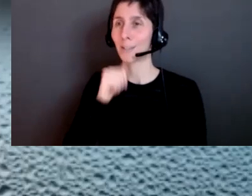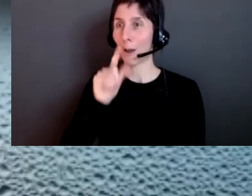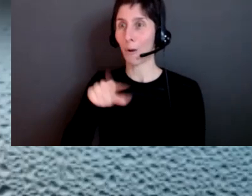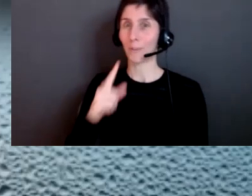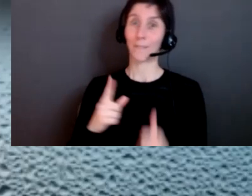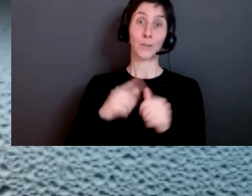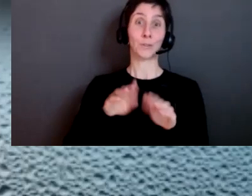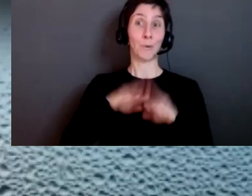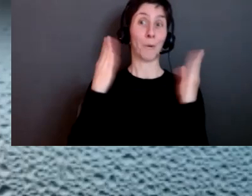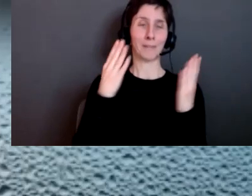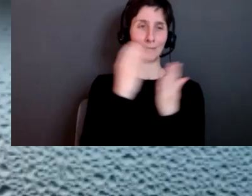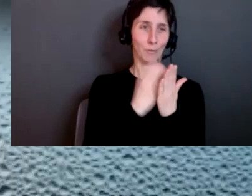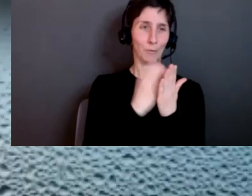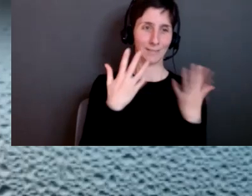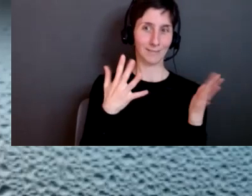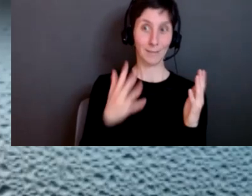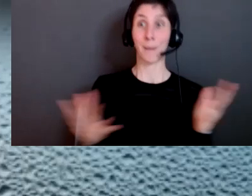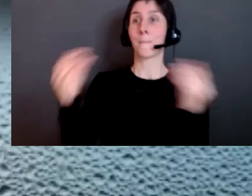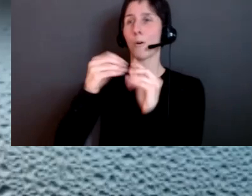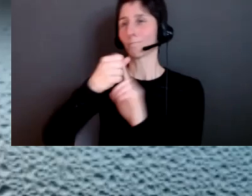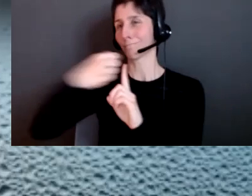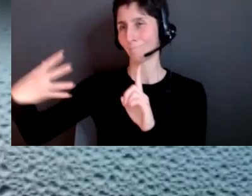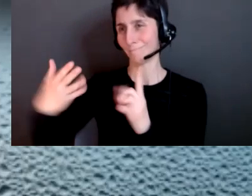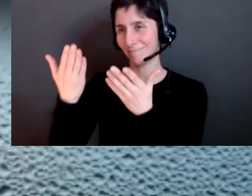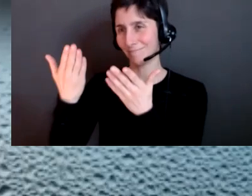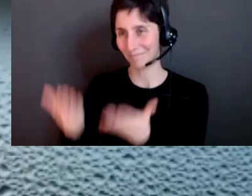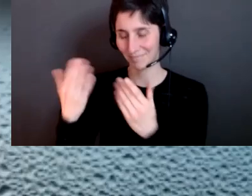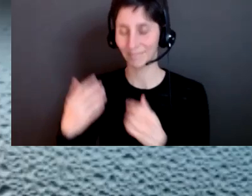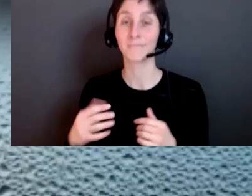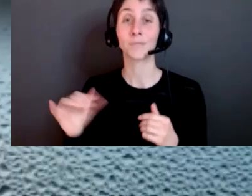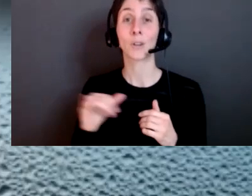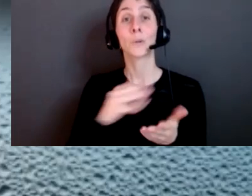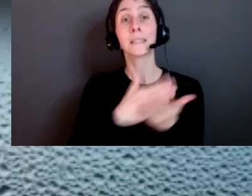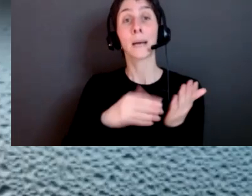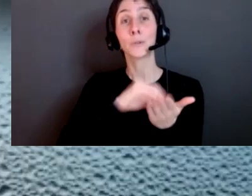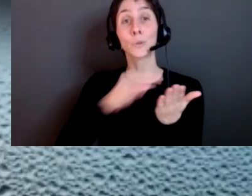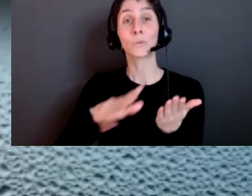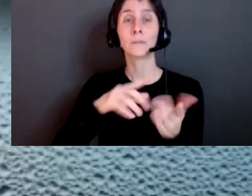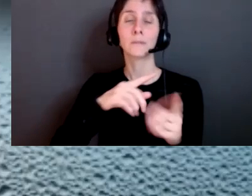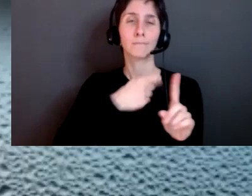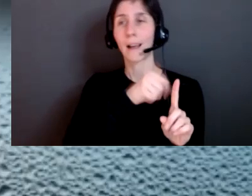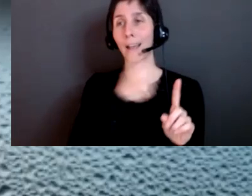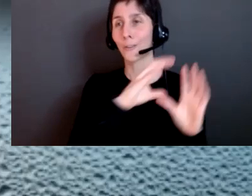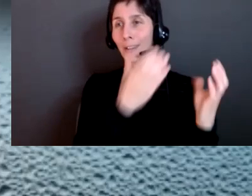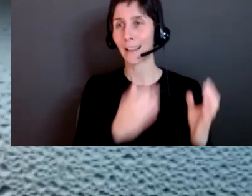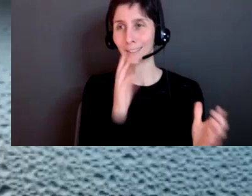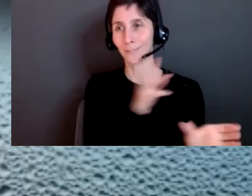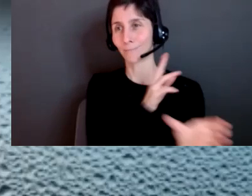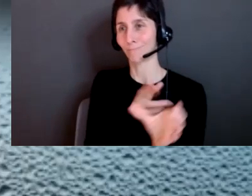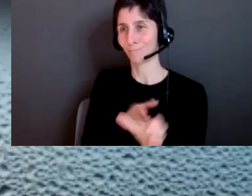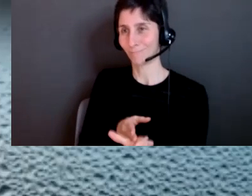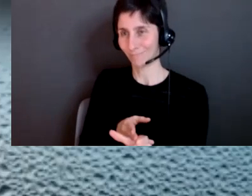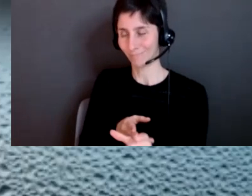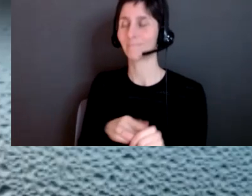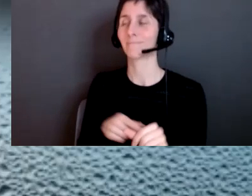very very beginning of course but we also have some uh students from our other section uh here this morning uh sandra so they won't